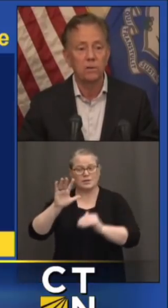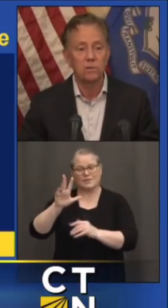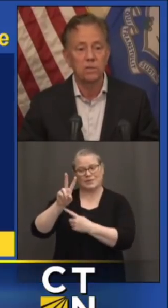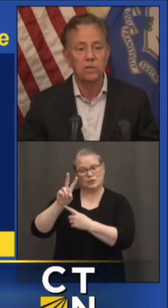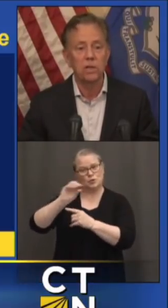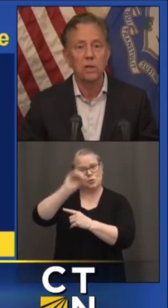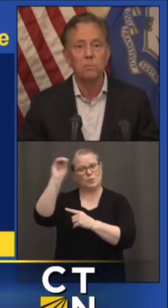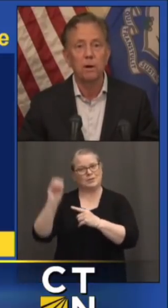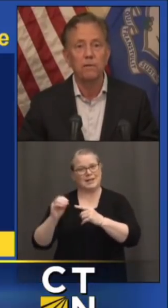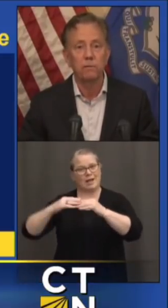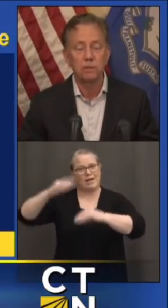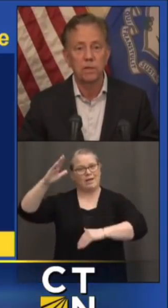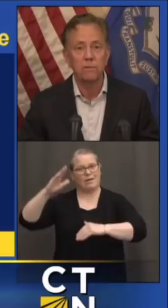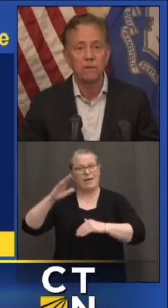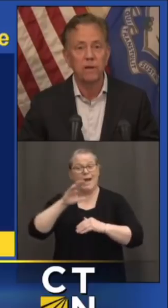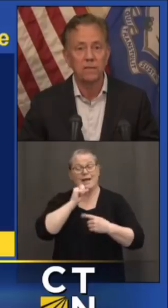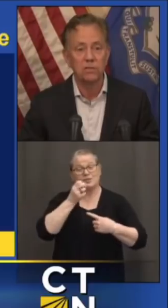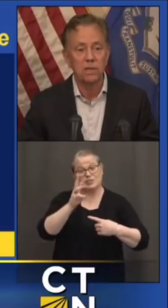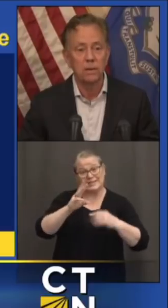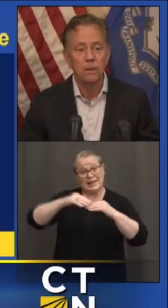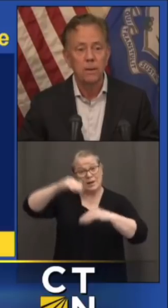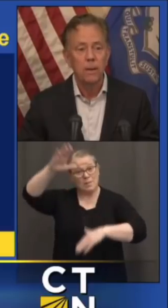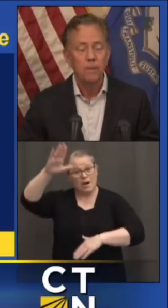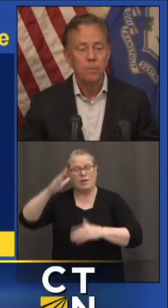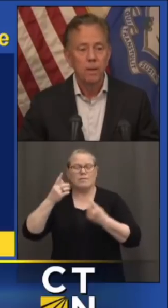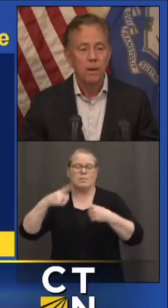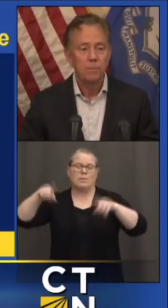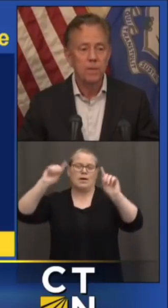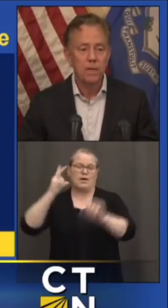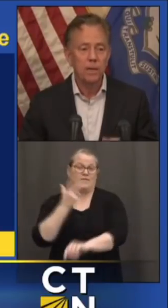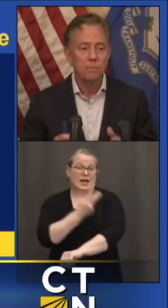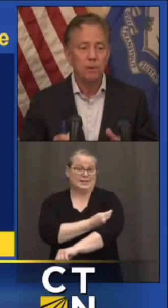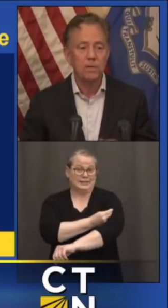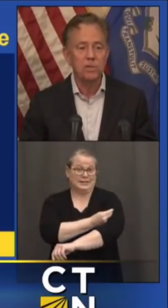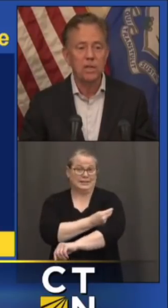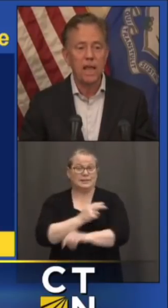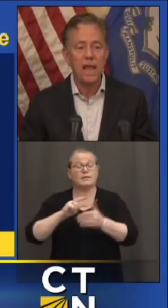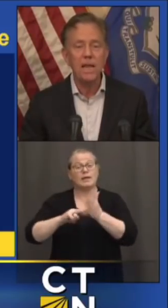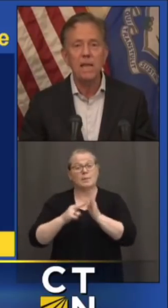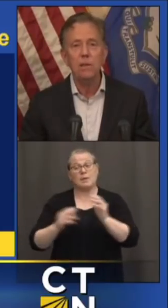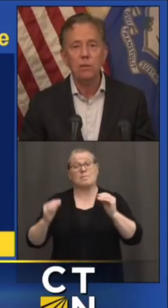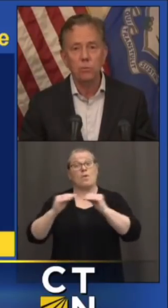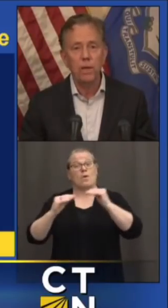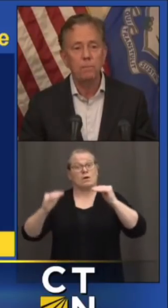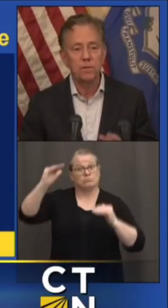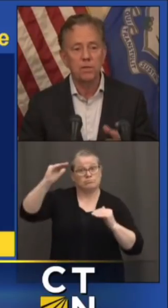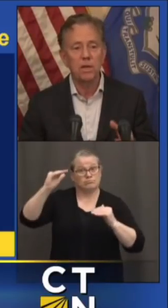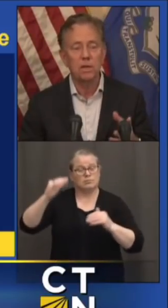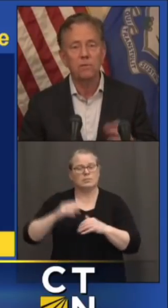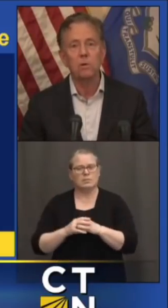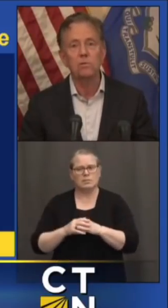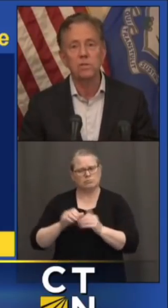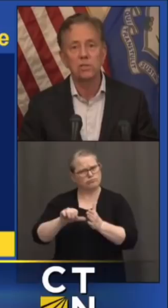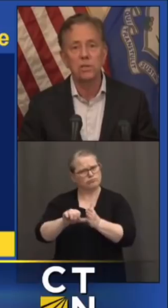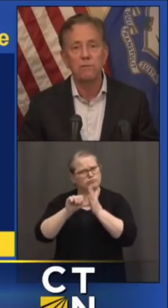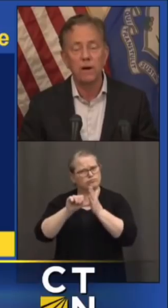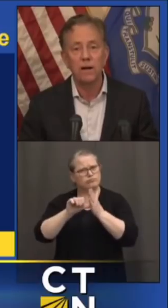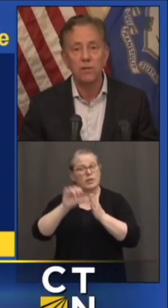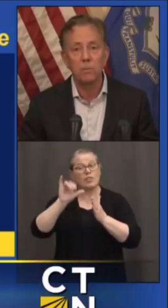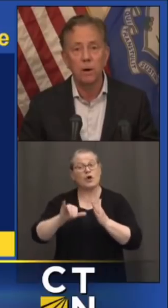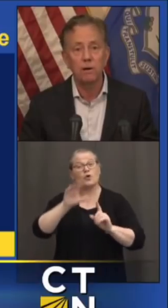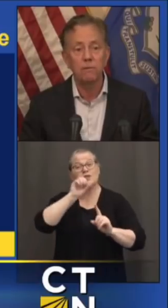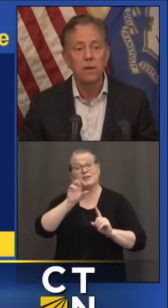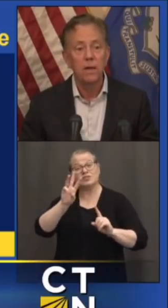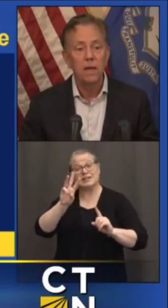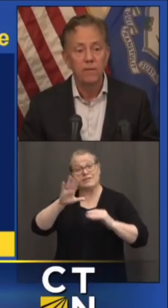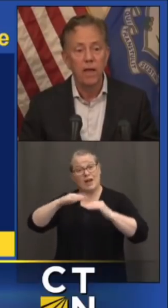of adults, 16 and above, have received the vaccine. I'm particularly impressed that 83 percent of those 65